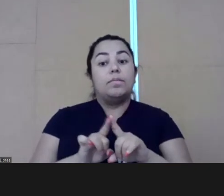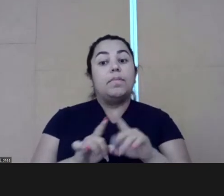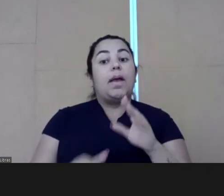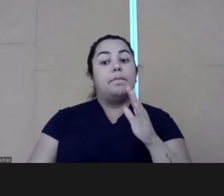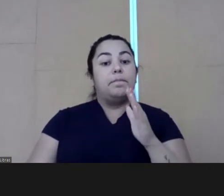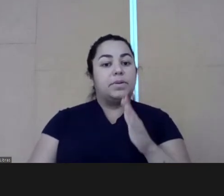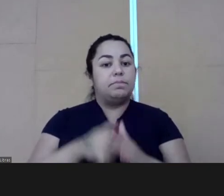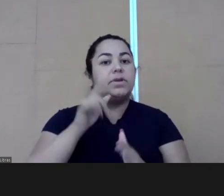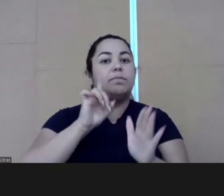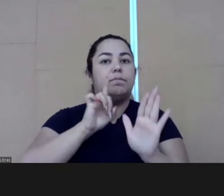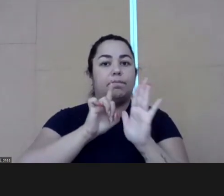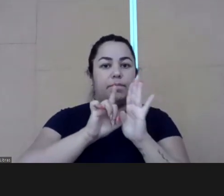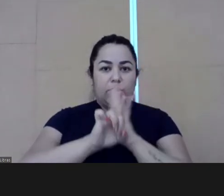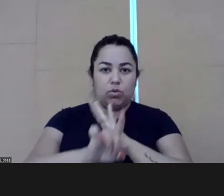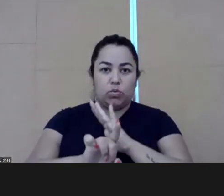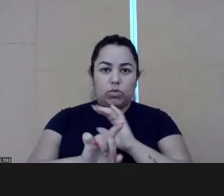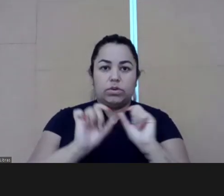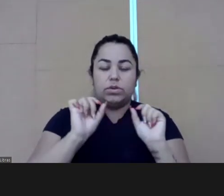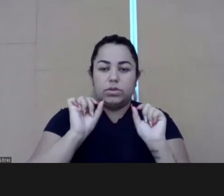First question.